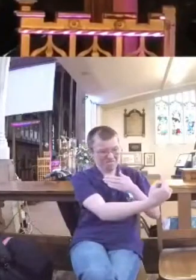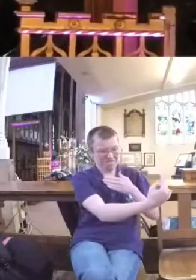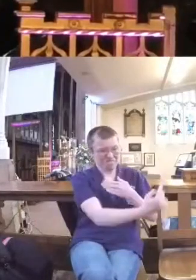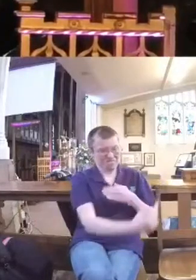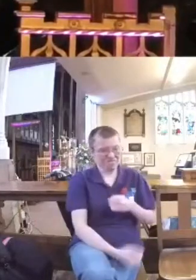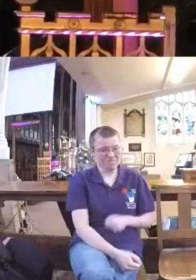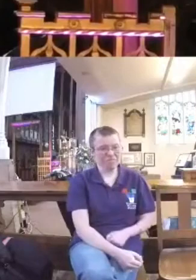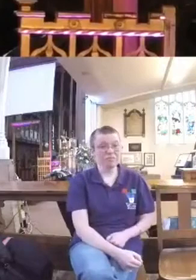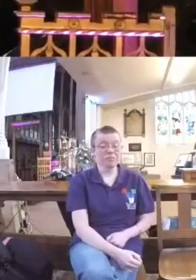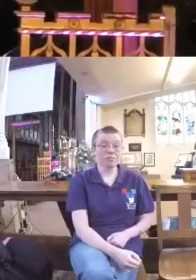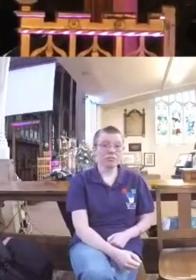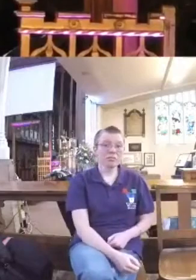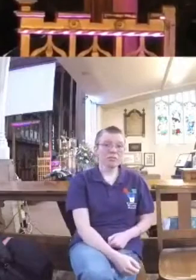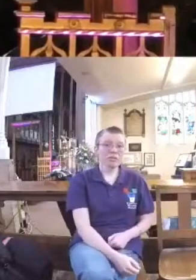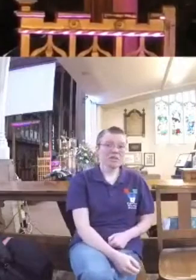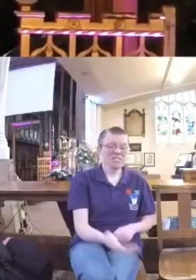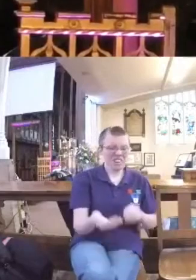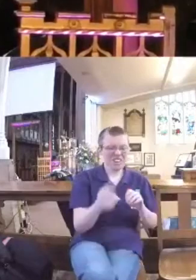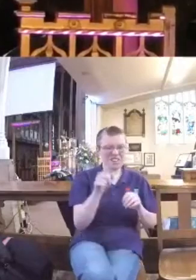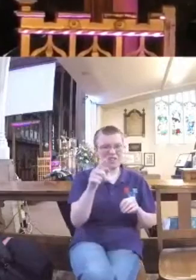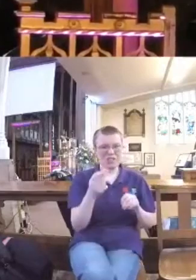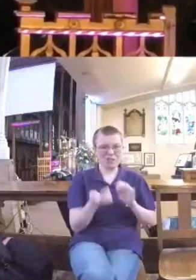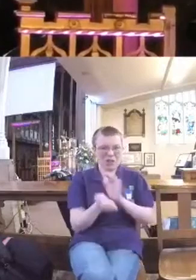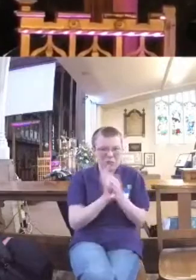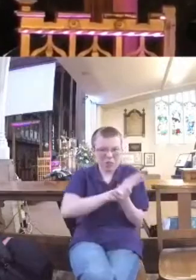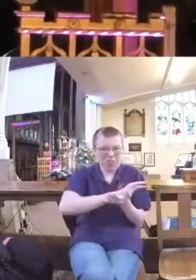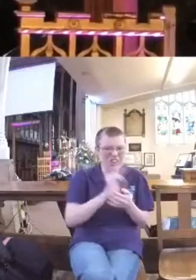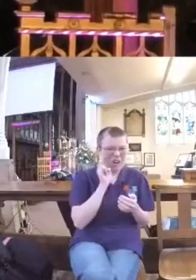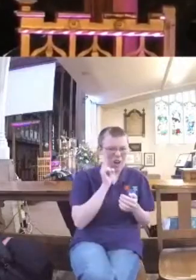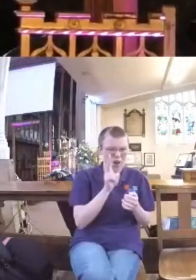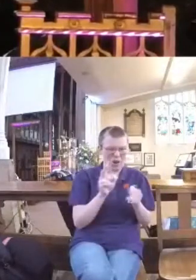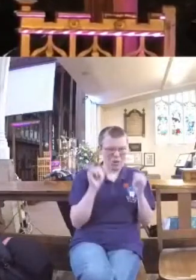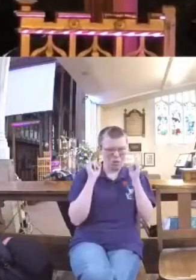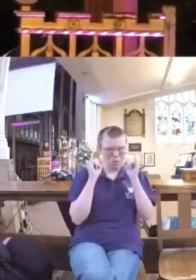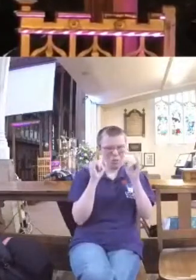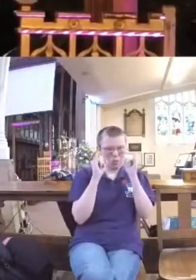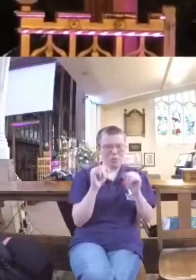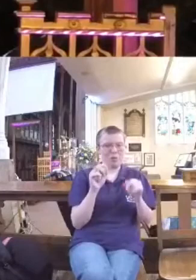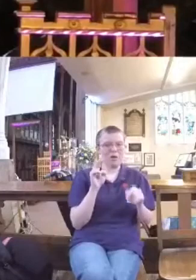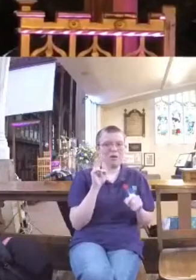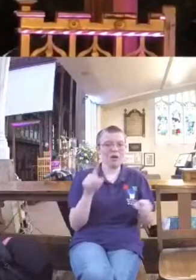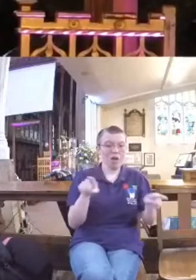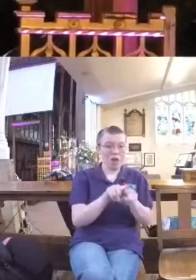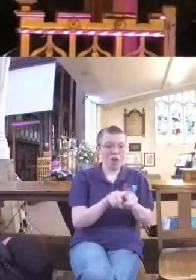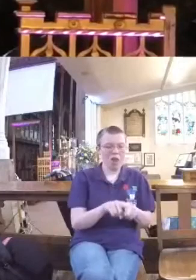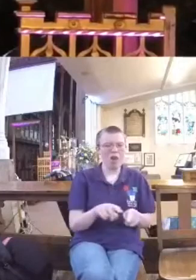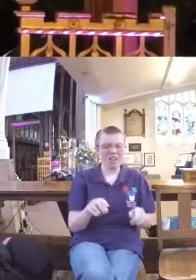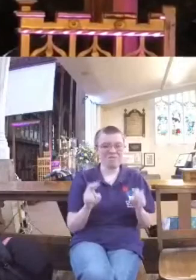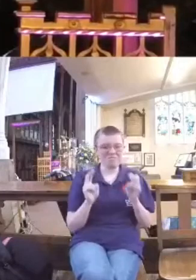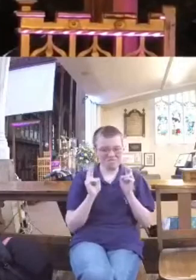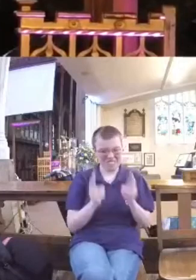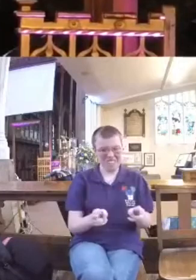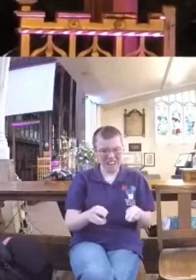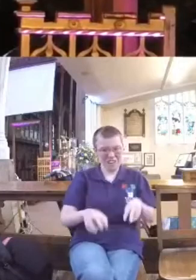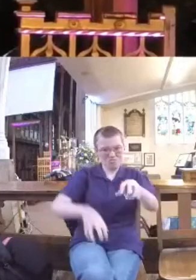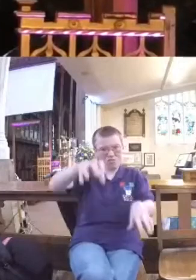Eventually, you became disfigured, hideous, the walking dead. Even worse,